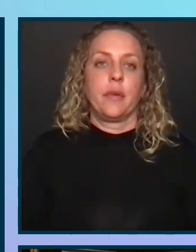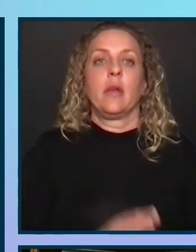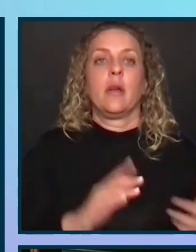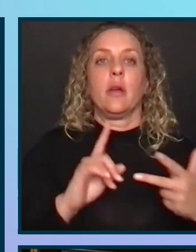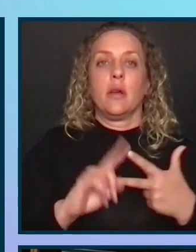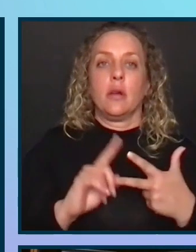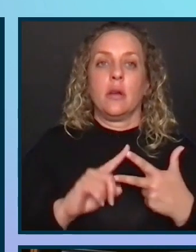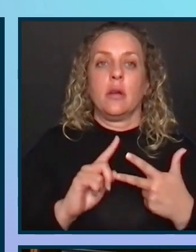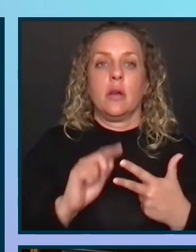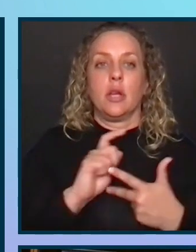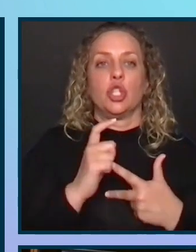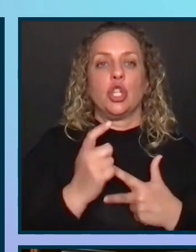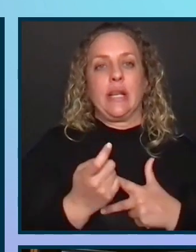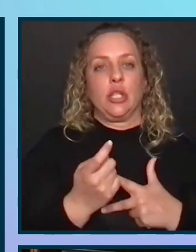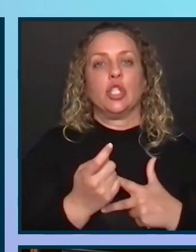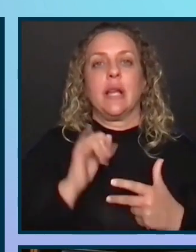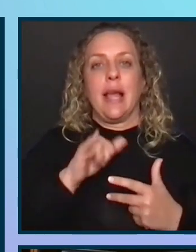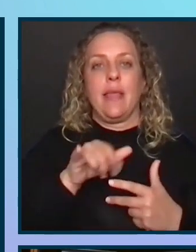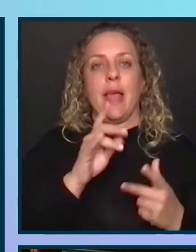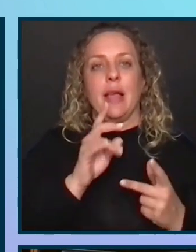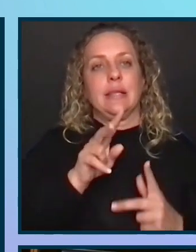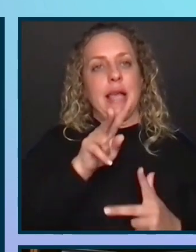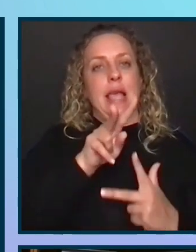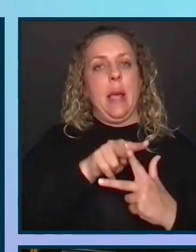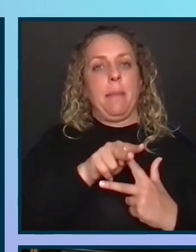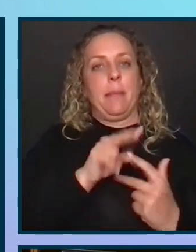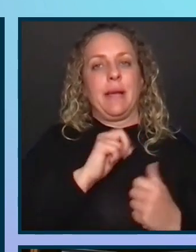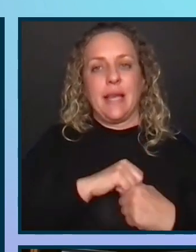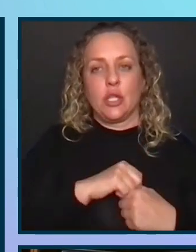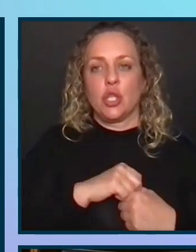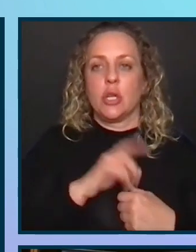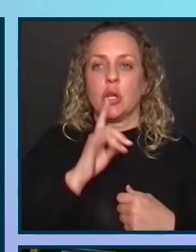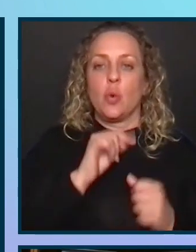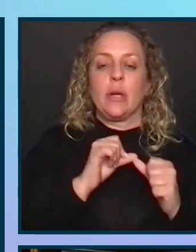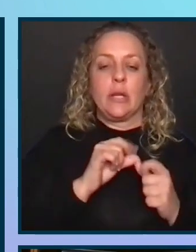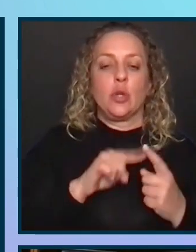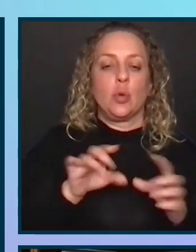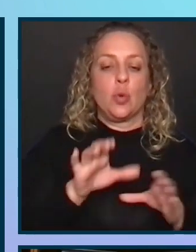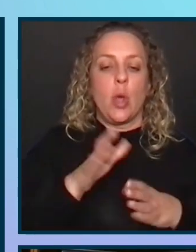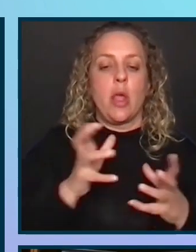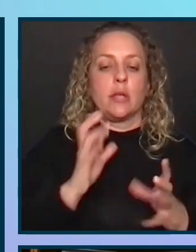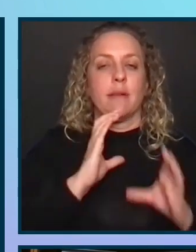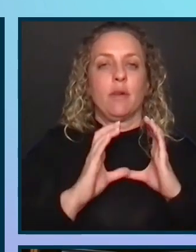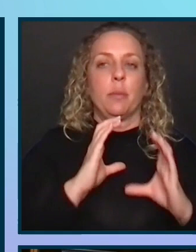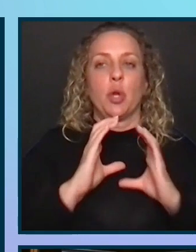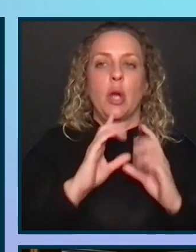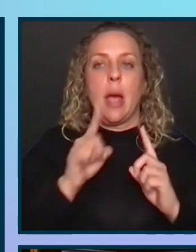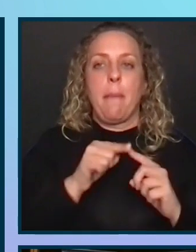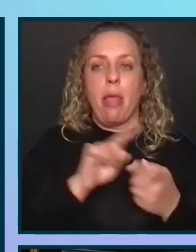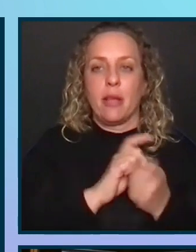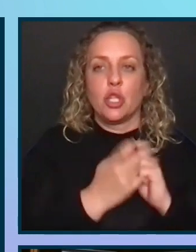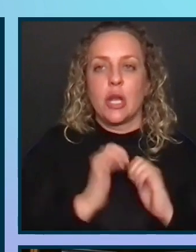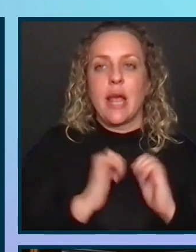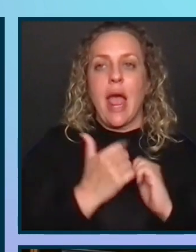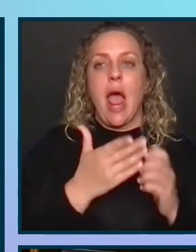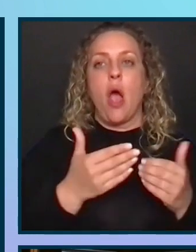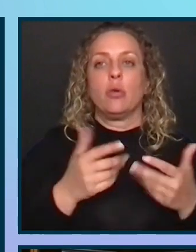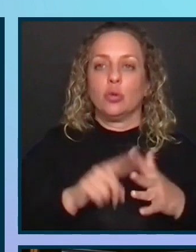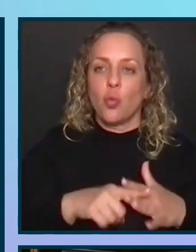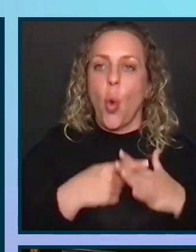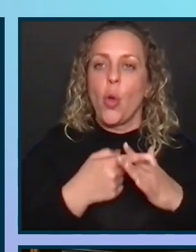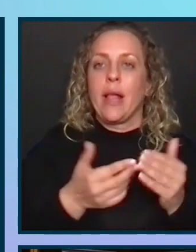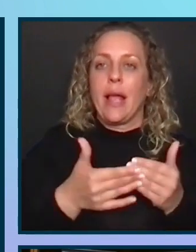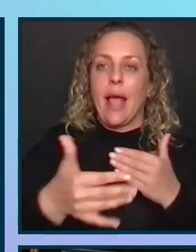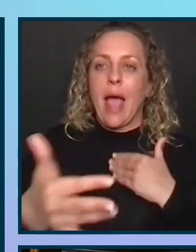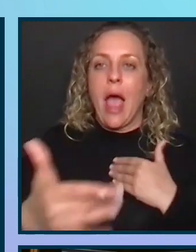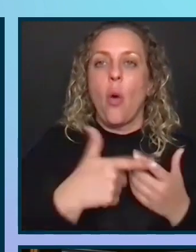is called changing and it is the implementation of the change. You're going to continue to do lots of communication about the change and how it's rolling out and what needs